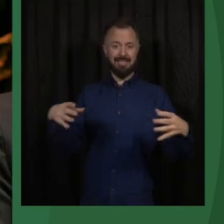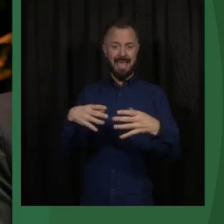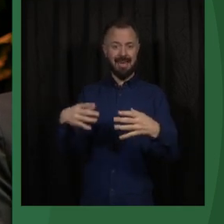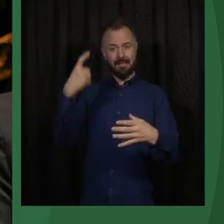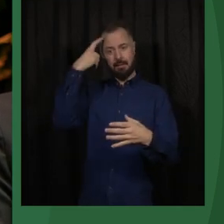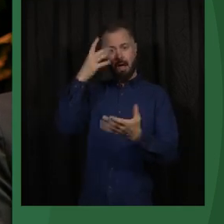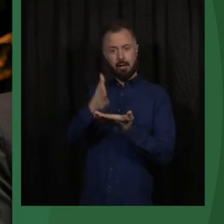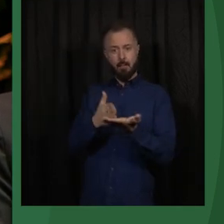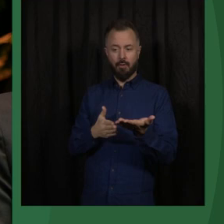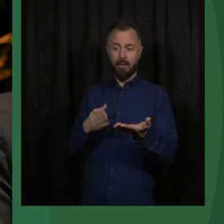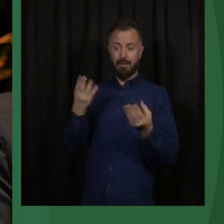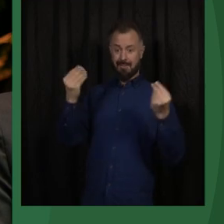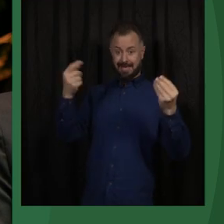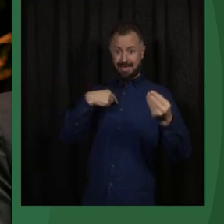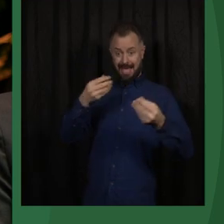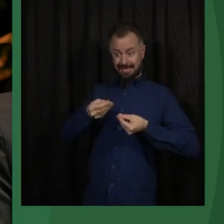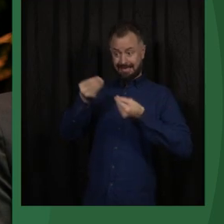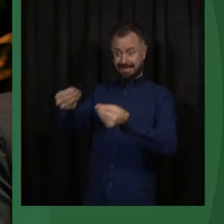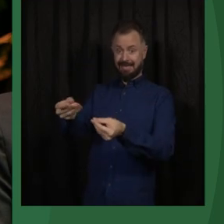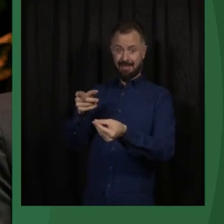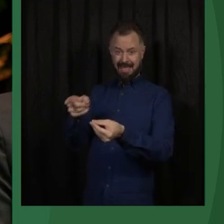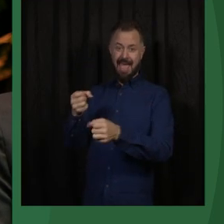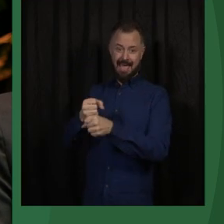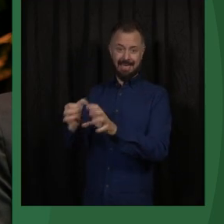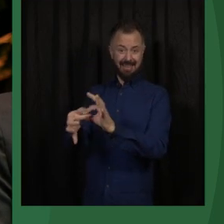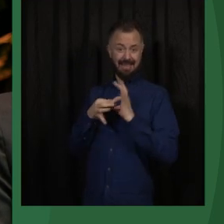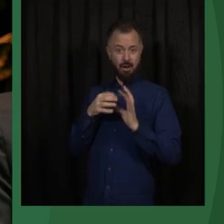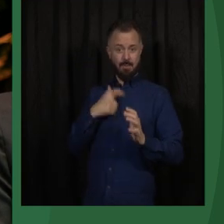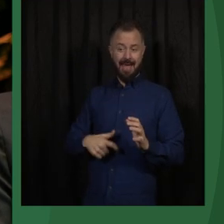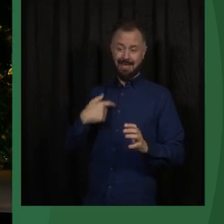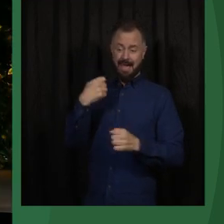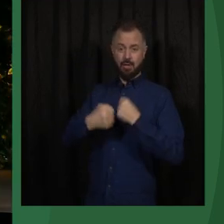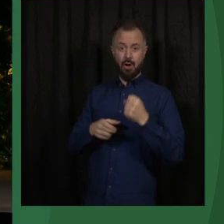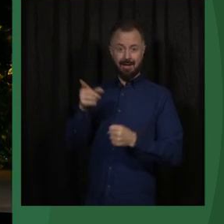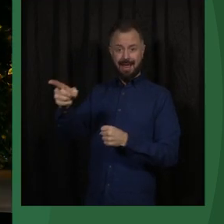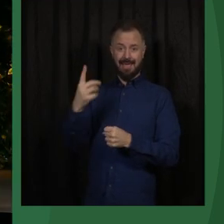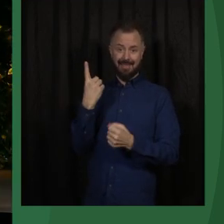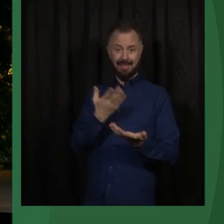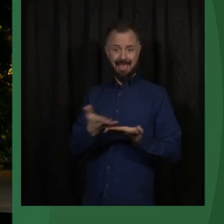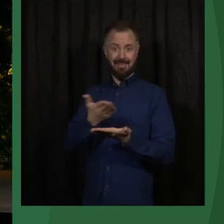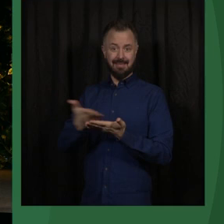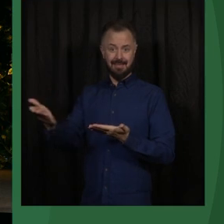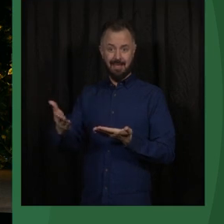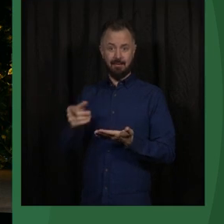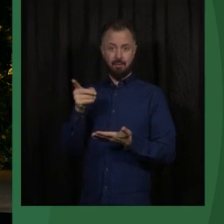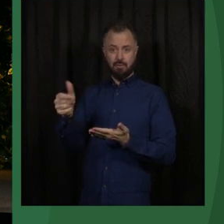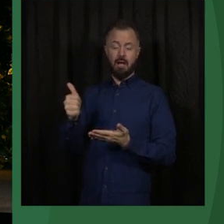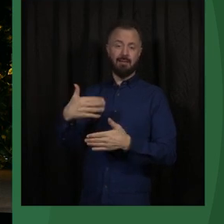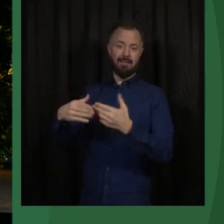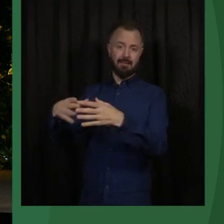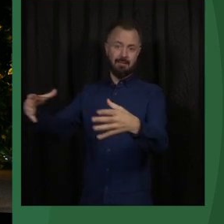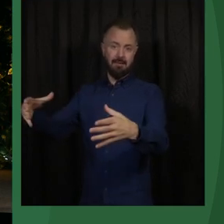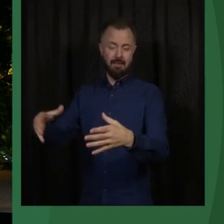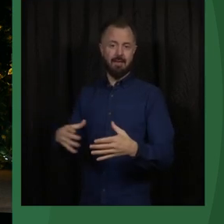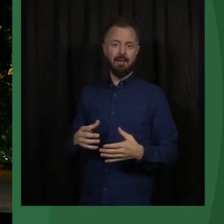the money that I am giving you is money that belongs to me and I'm kind of doing you a favor by putting it forward for development. That money